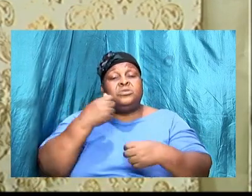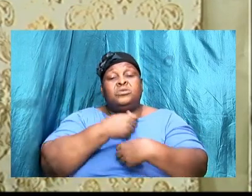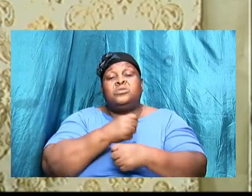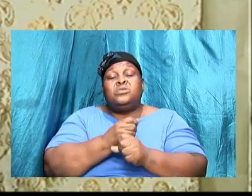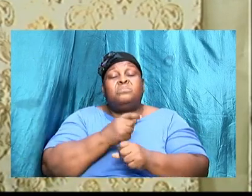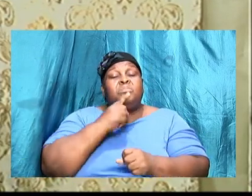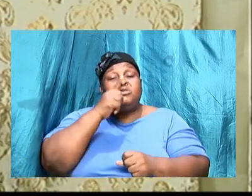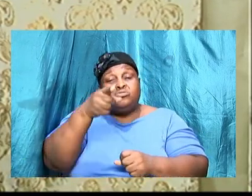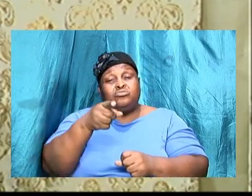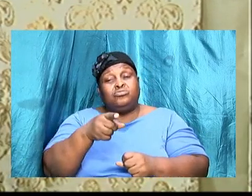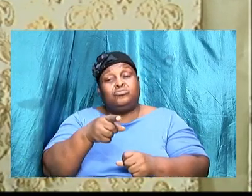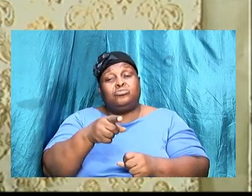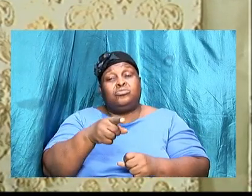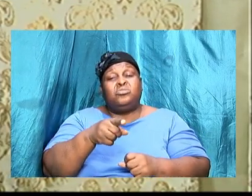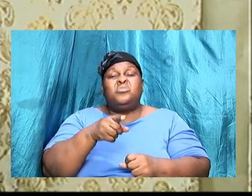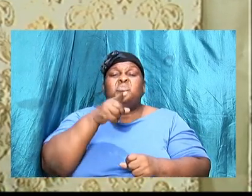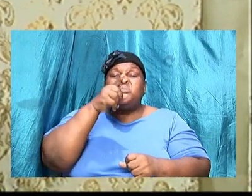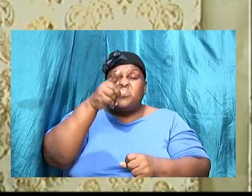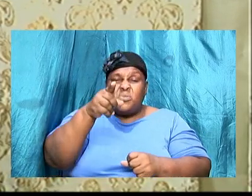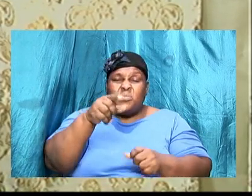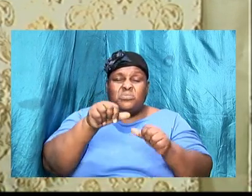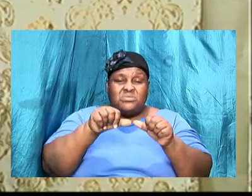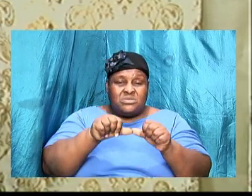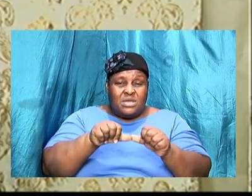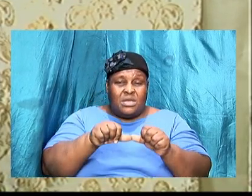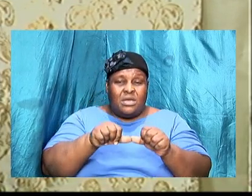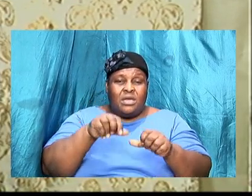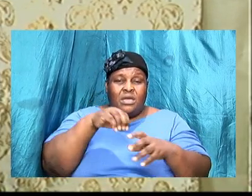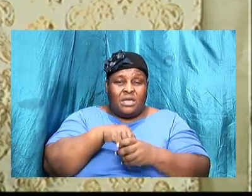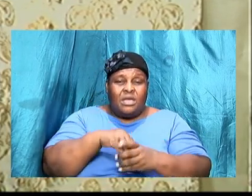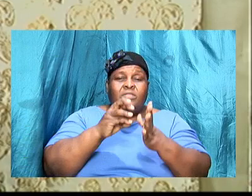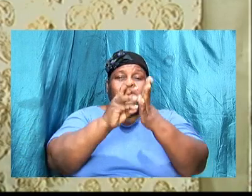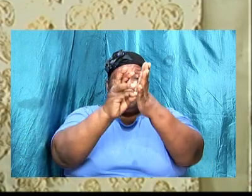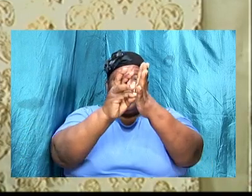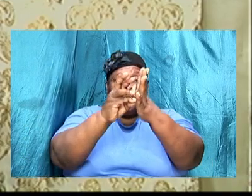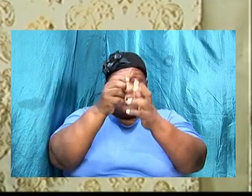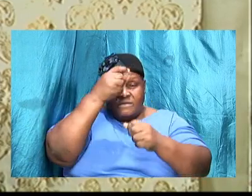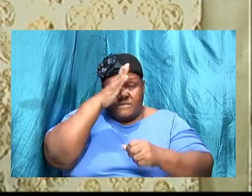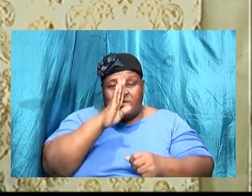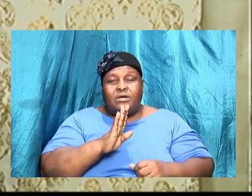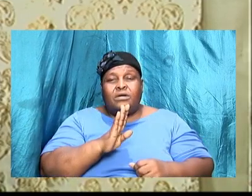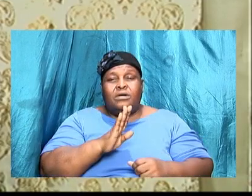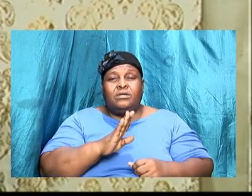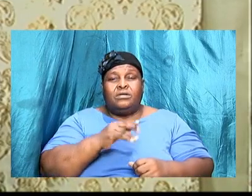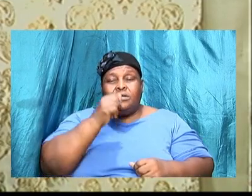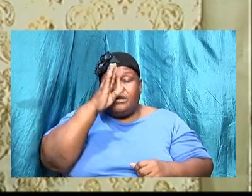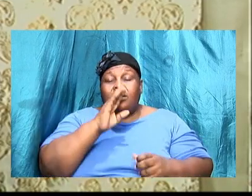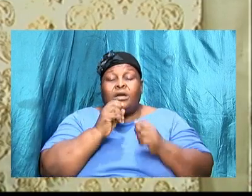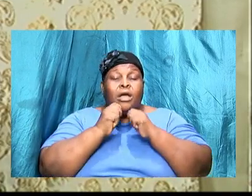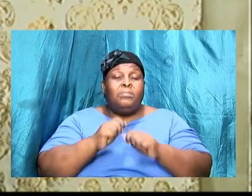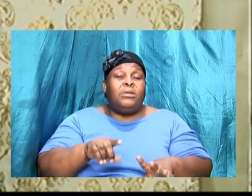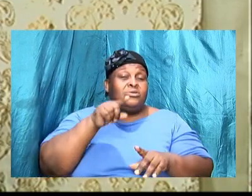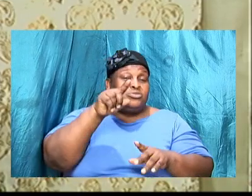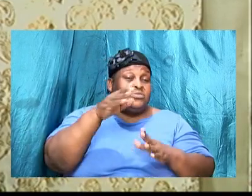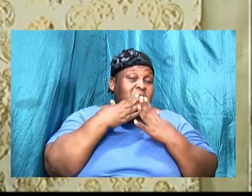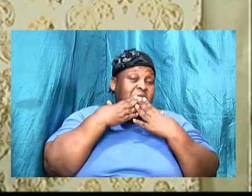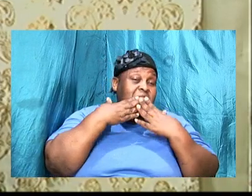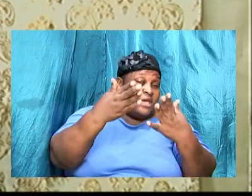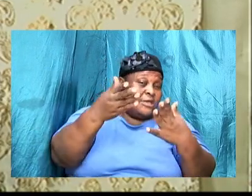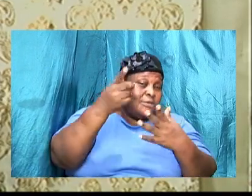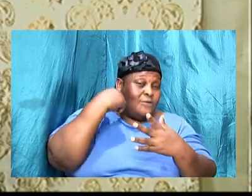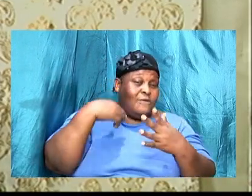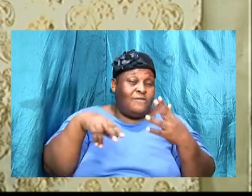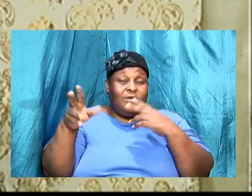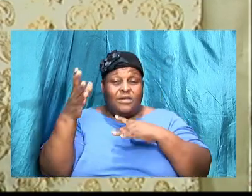sure that you abide in the will of the Lord God bless you thank you for tuning